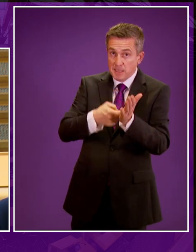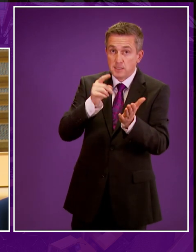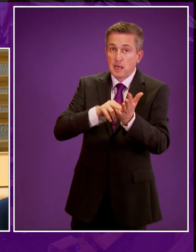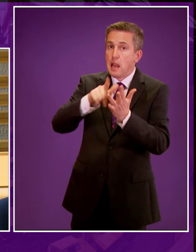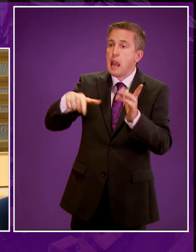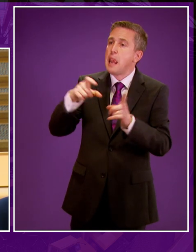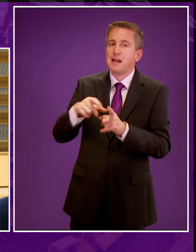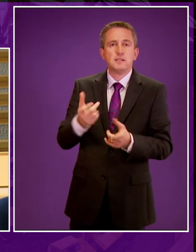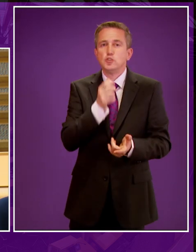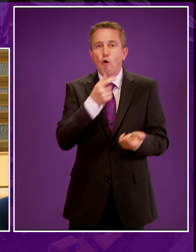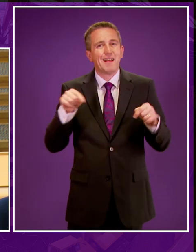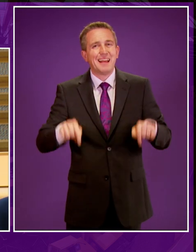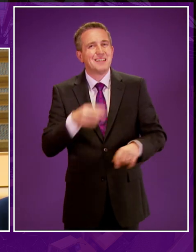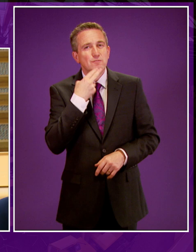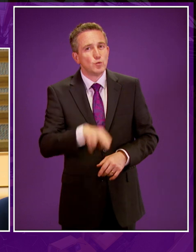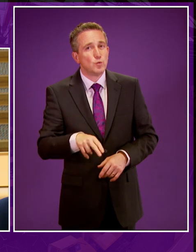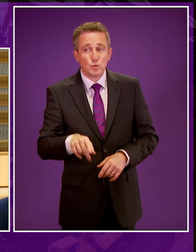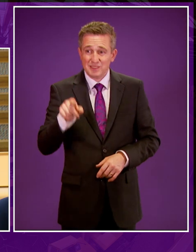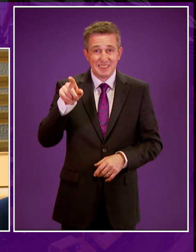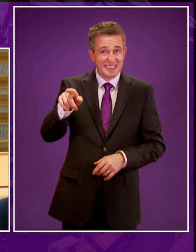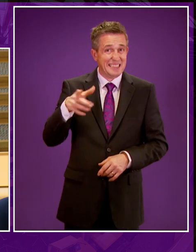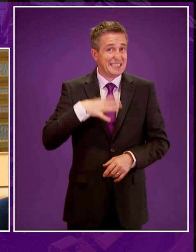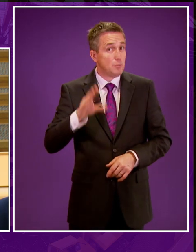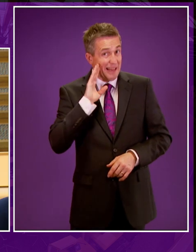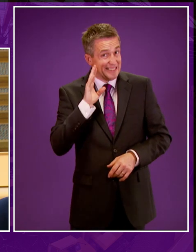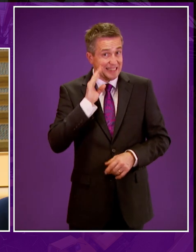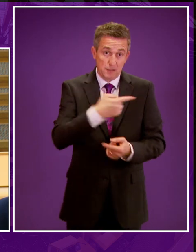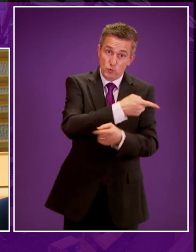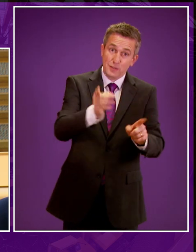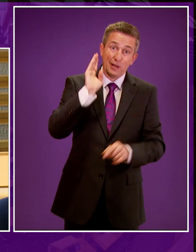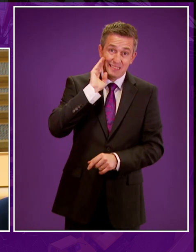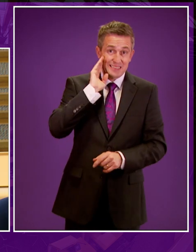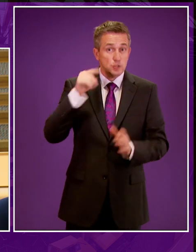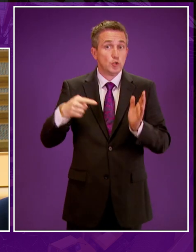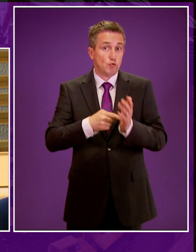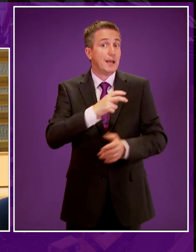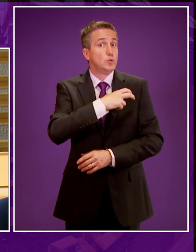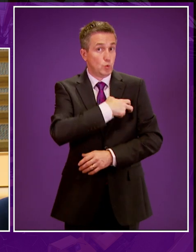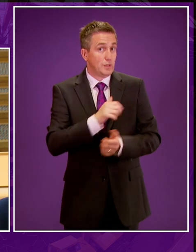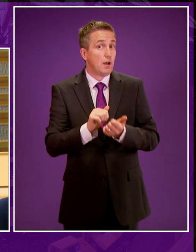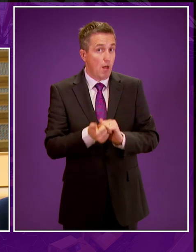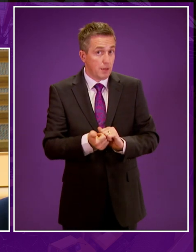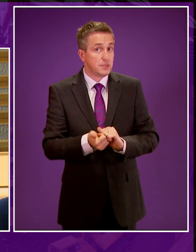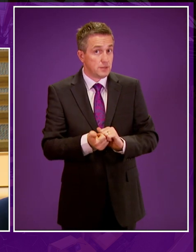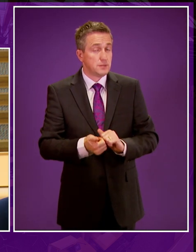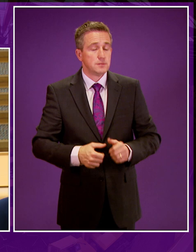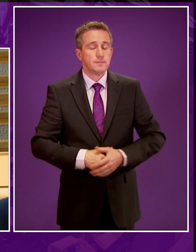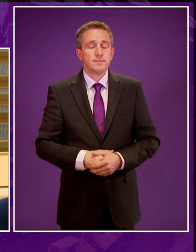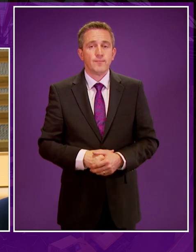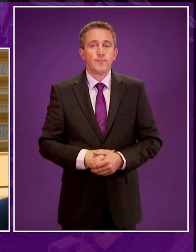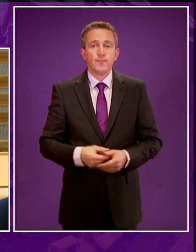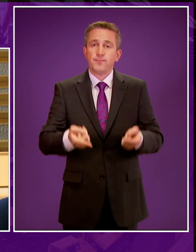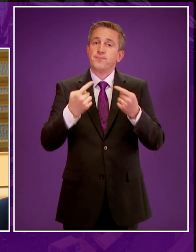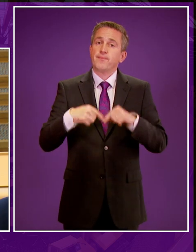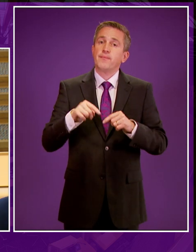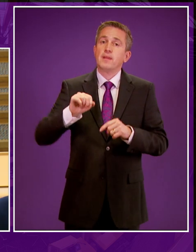notice he's not in the chamber this afternoon, he needs to be listening and they need to be listening to what their trade union colleagues are telling them. Now we've